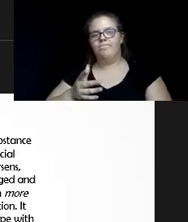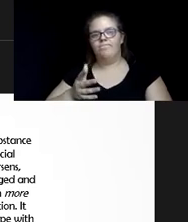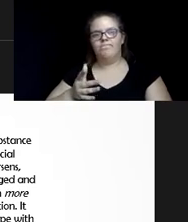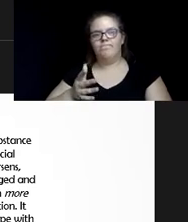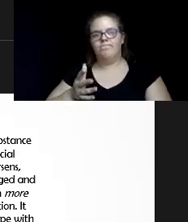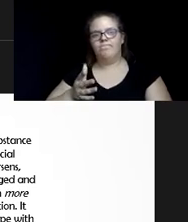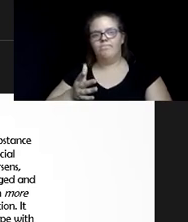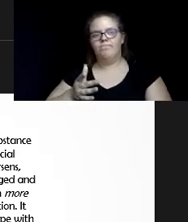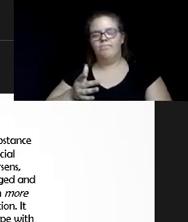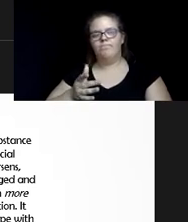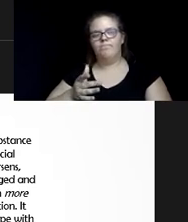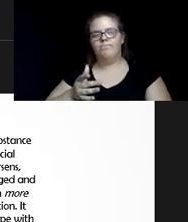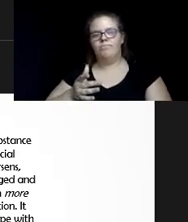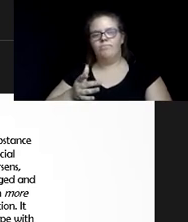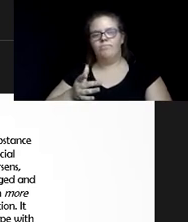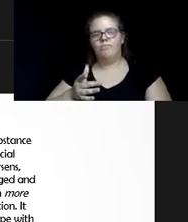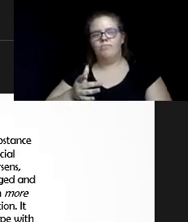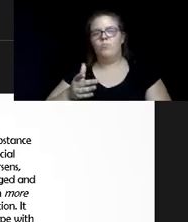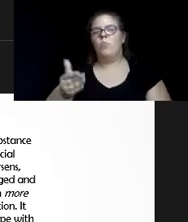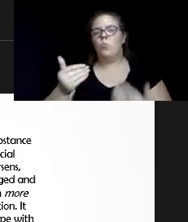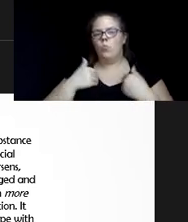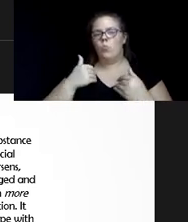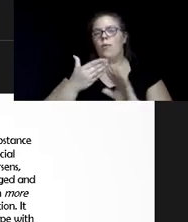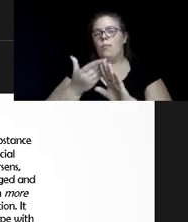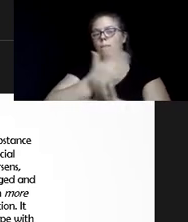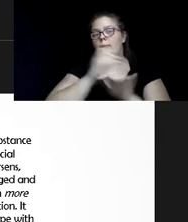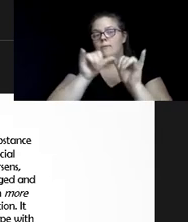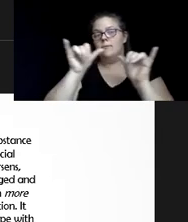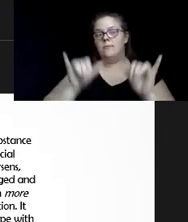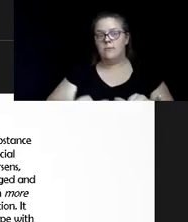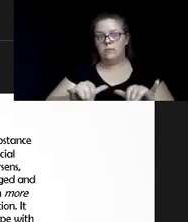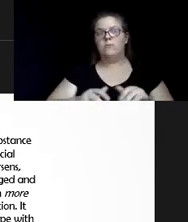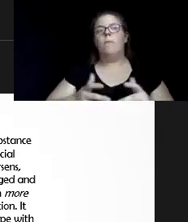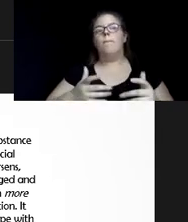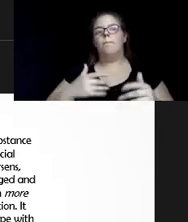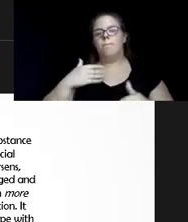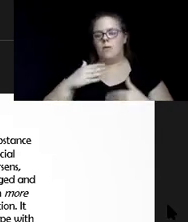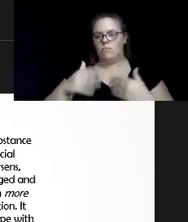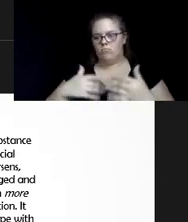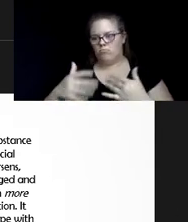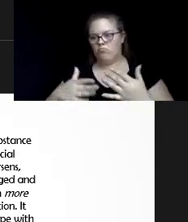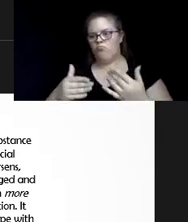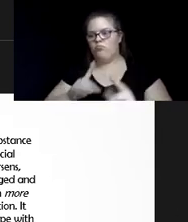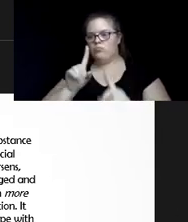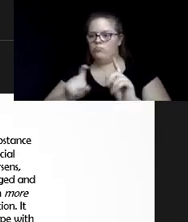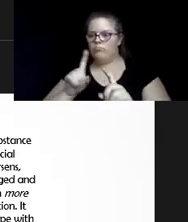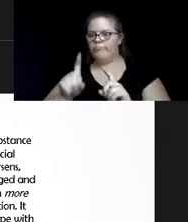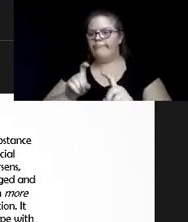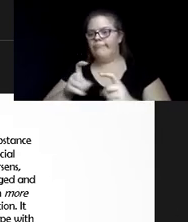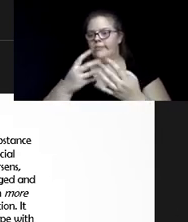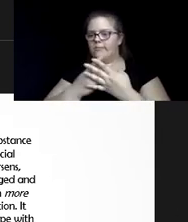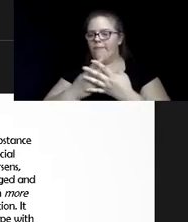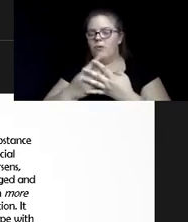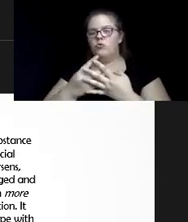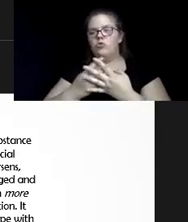we, they pass through the system, many opportunities for us to ask certain questions to be able to, and now provide